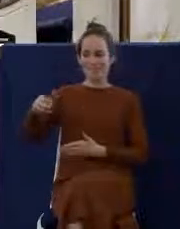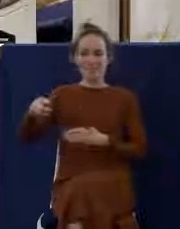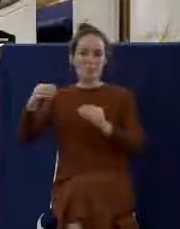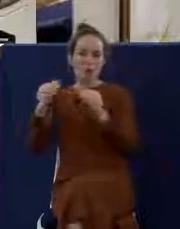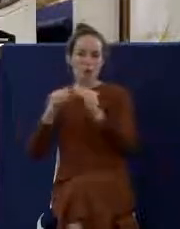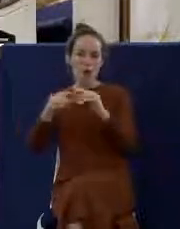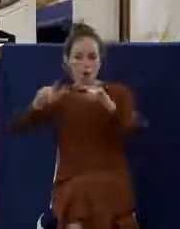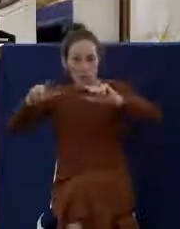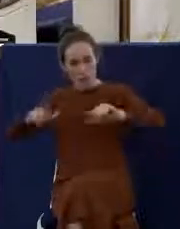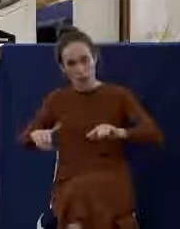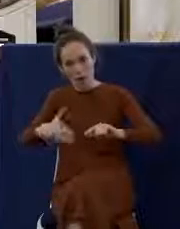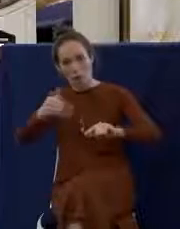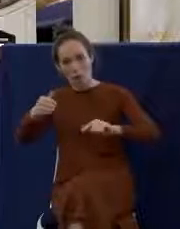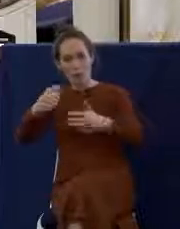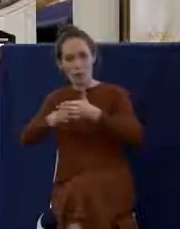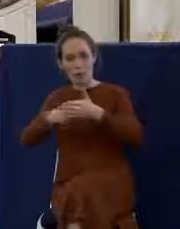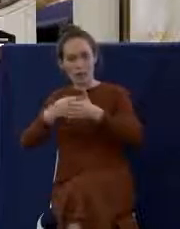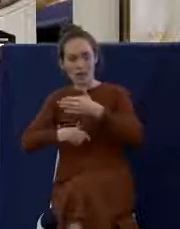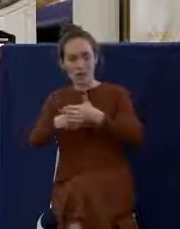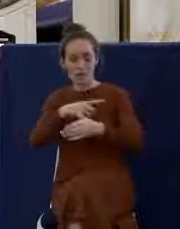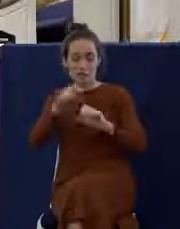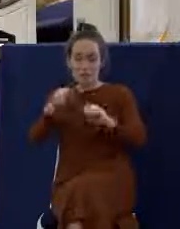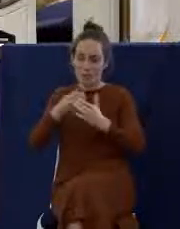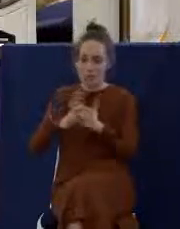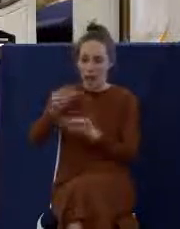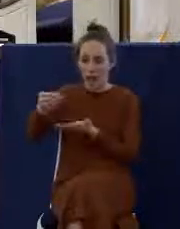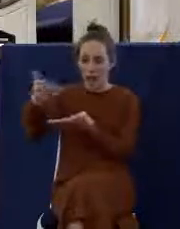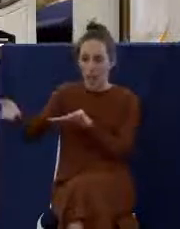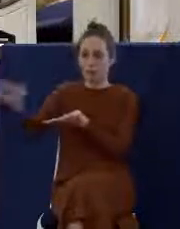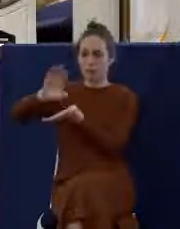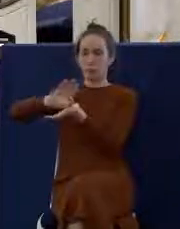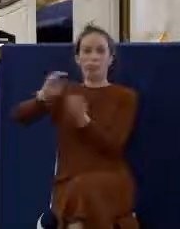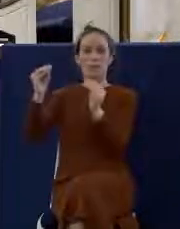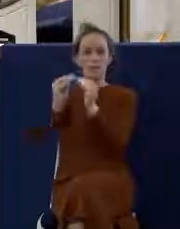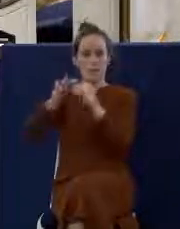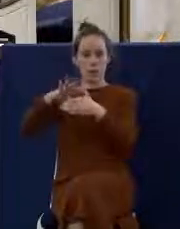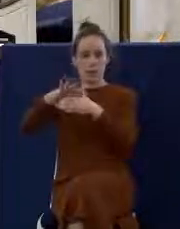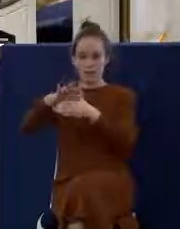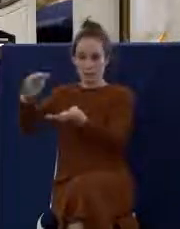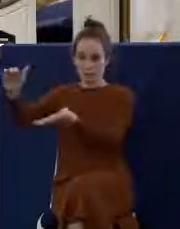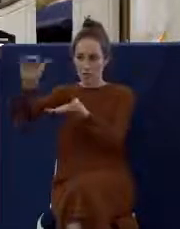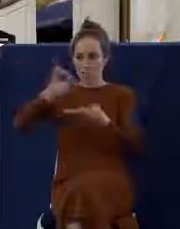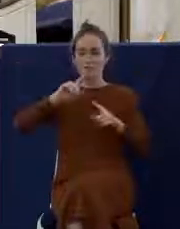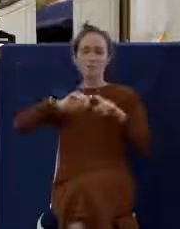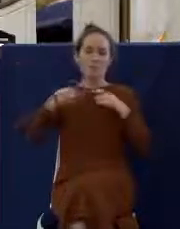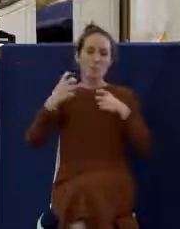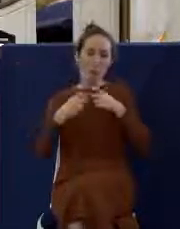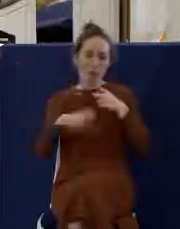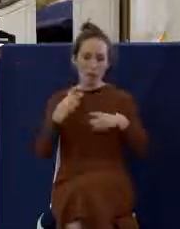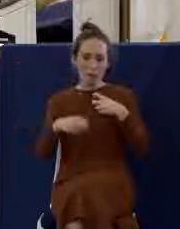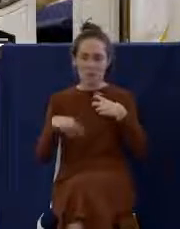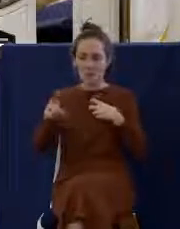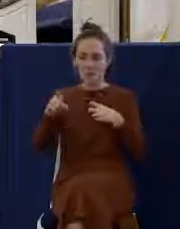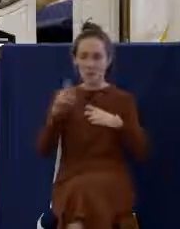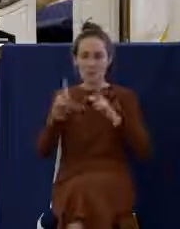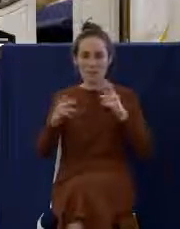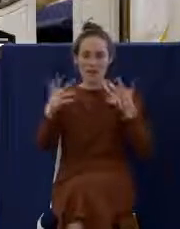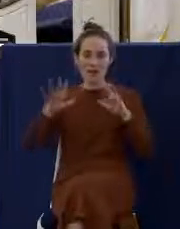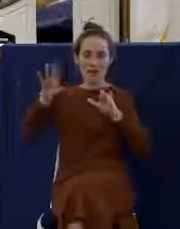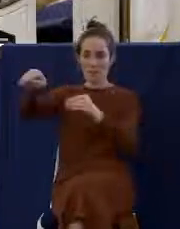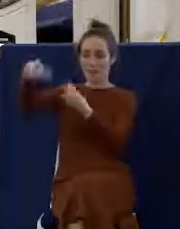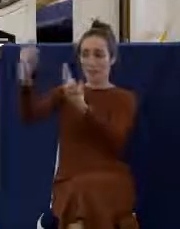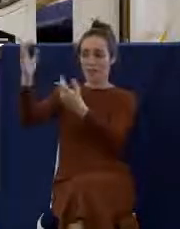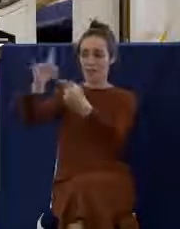And they could get more meat at a lower price. But the only problem is it was sacrificed to an idol in a pagan ceremony.